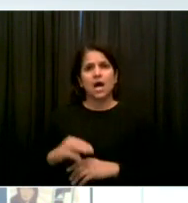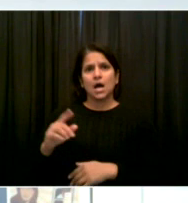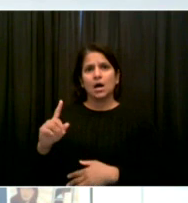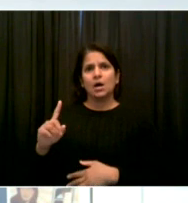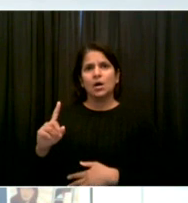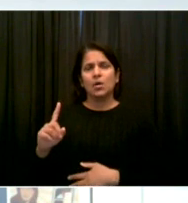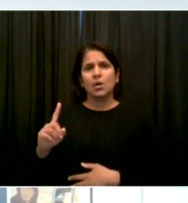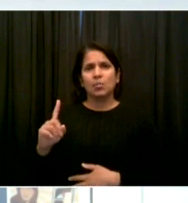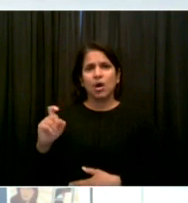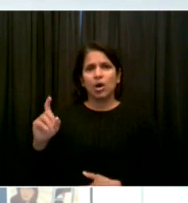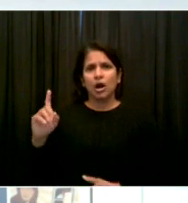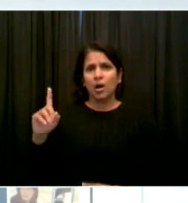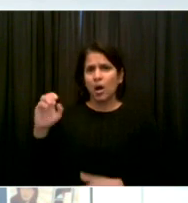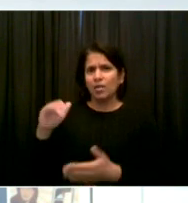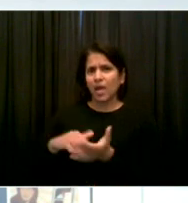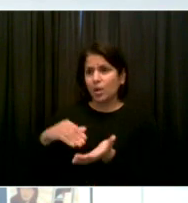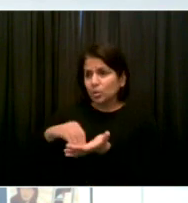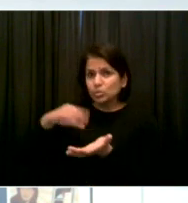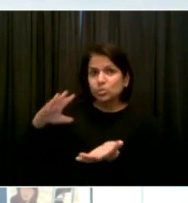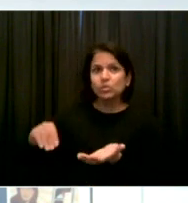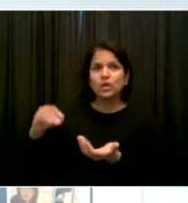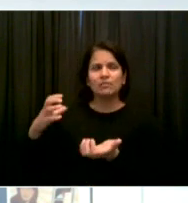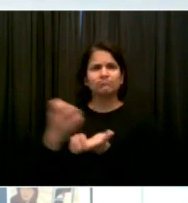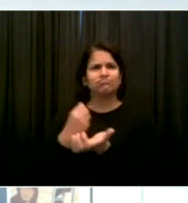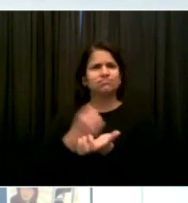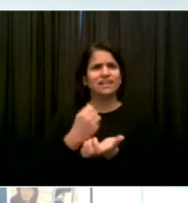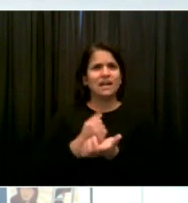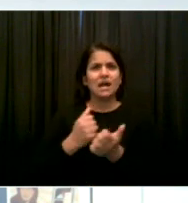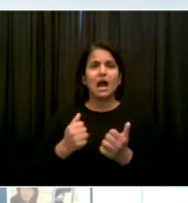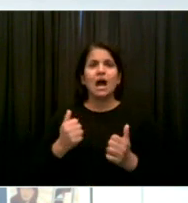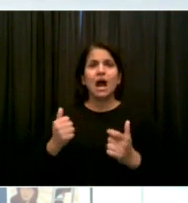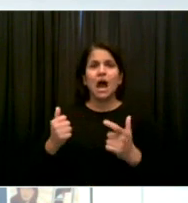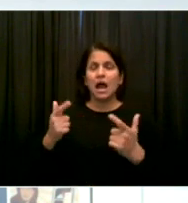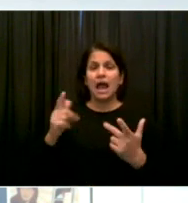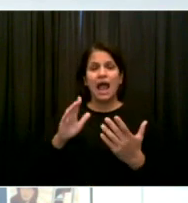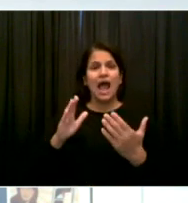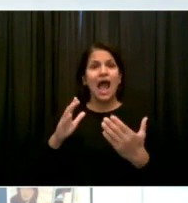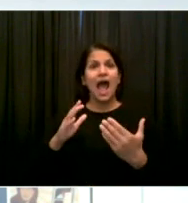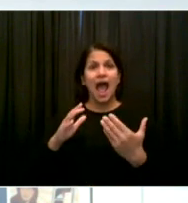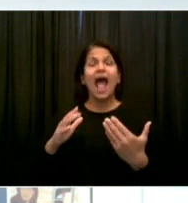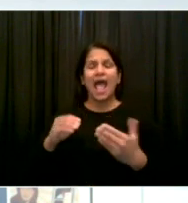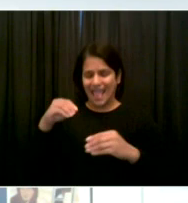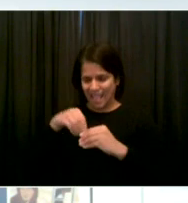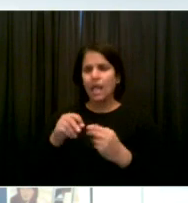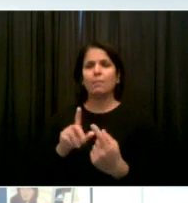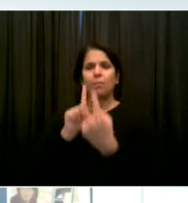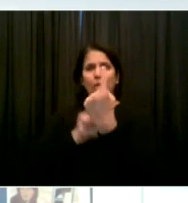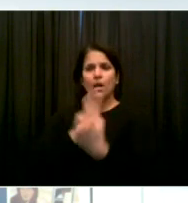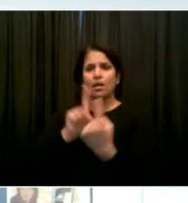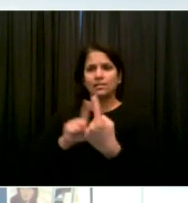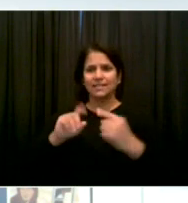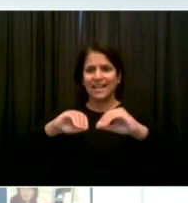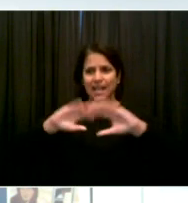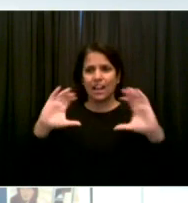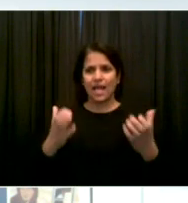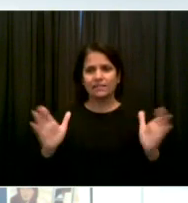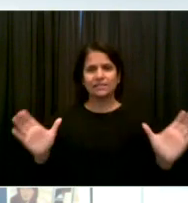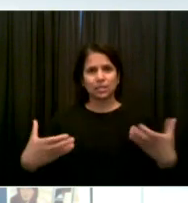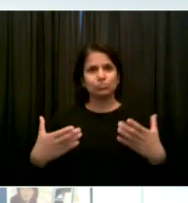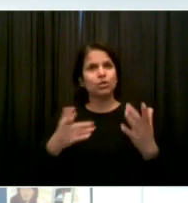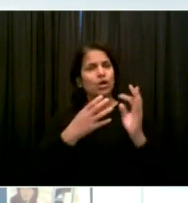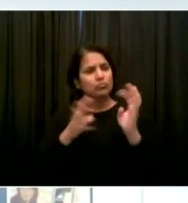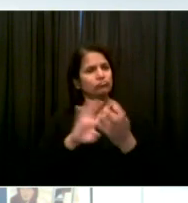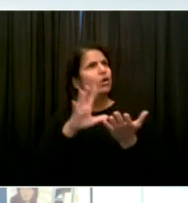-person learning and doing so in a safe way because of the protocols that we have put in place. Our goal is to make